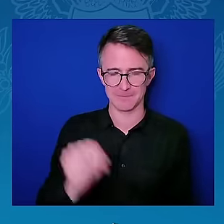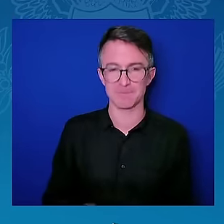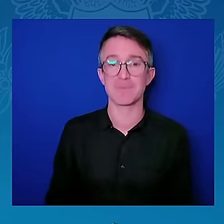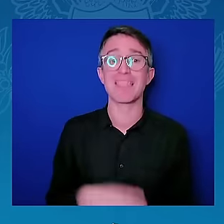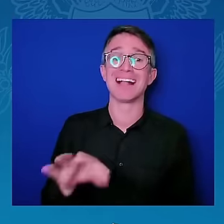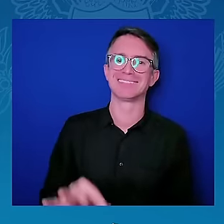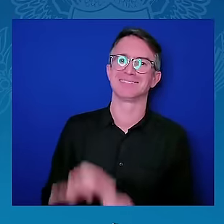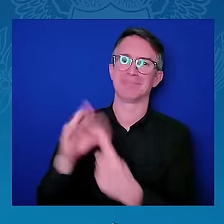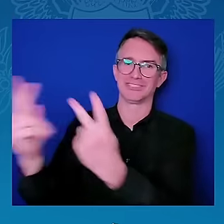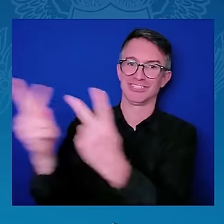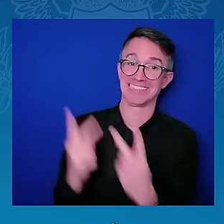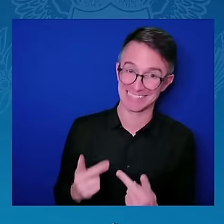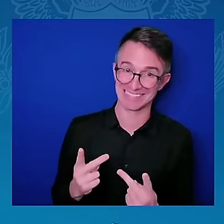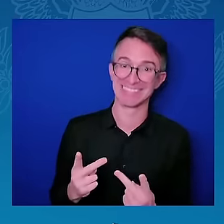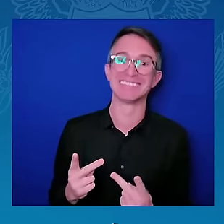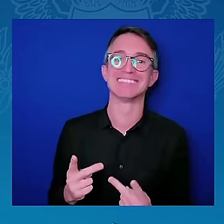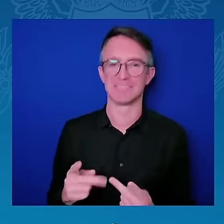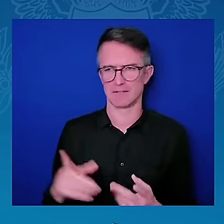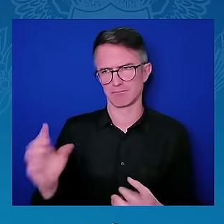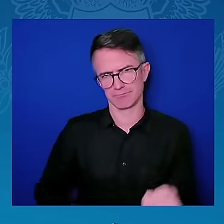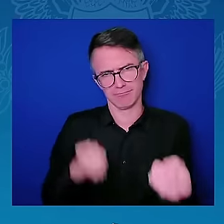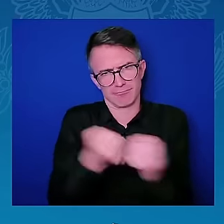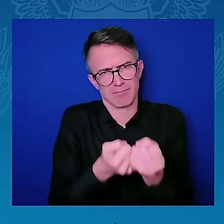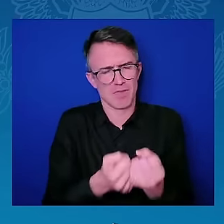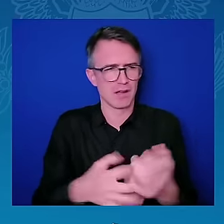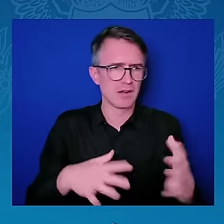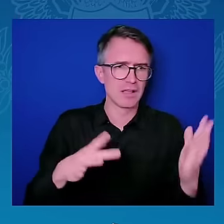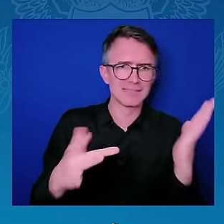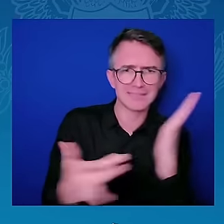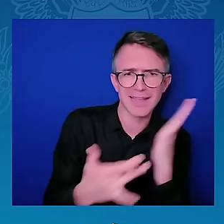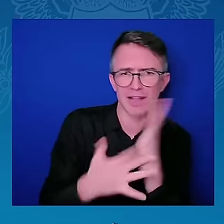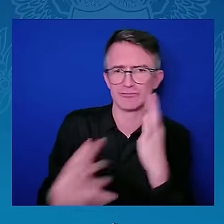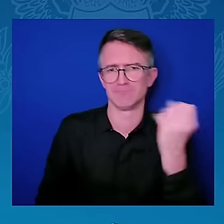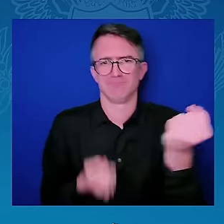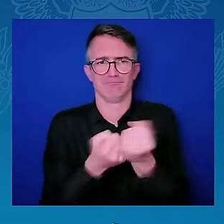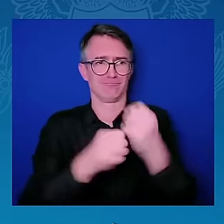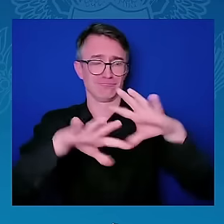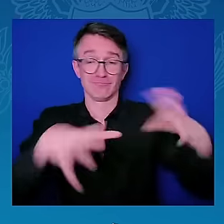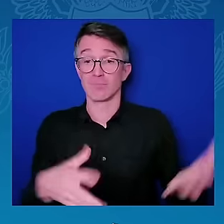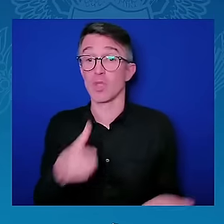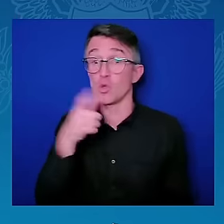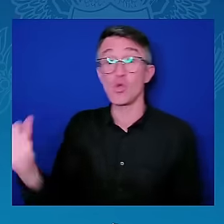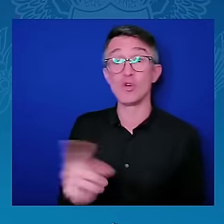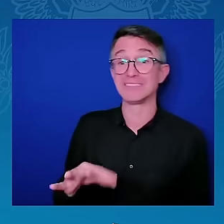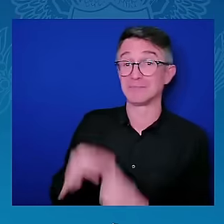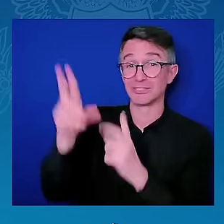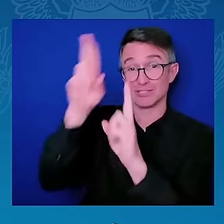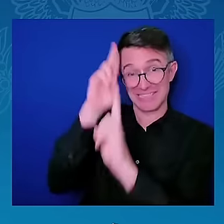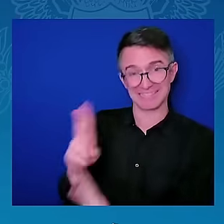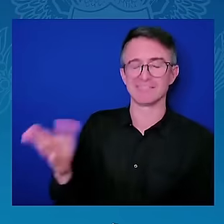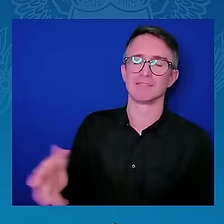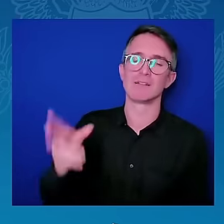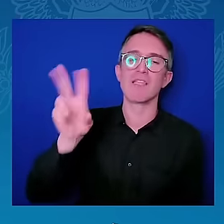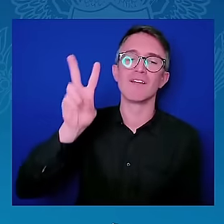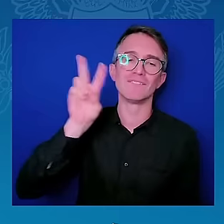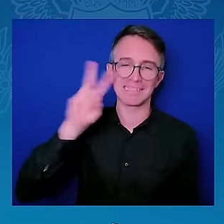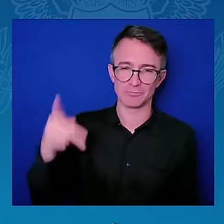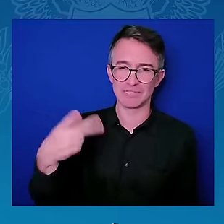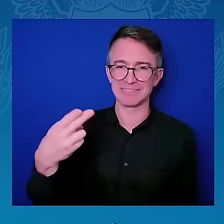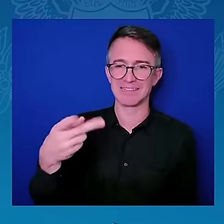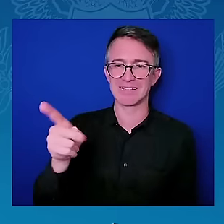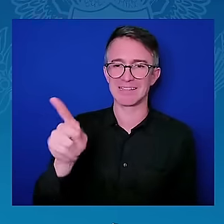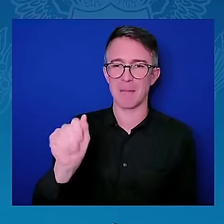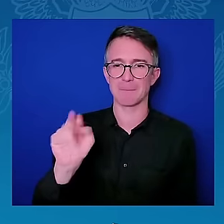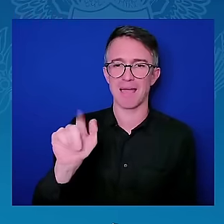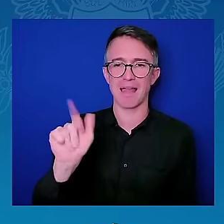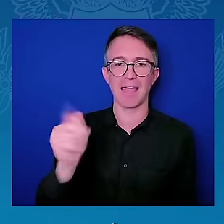public-private partnerships at home and abroad. She traveled to Africa last year for a three-country tour, putting a spotlight on